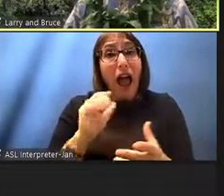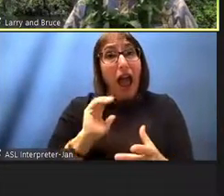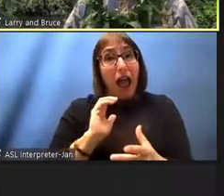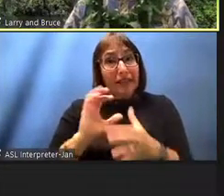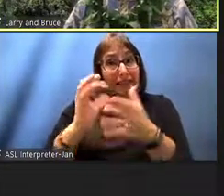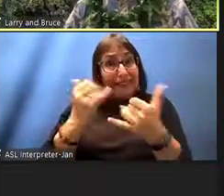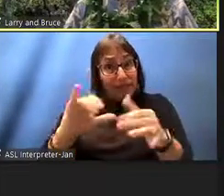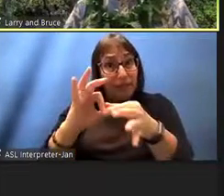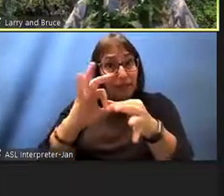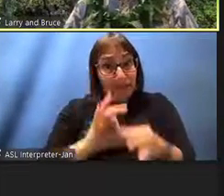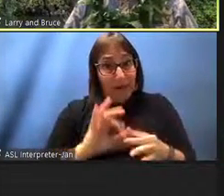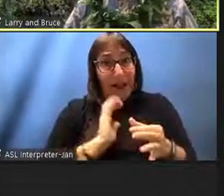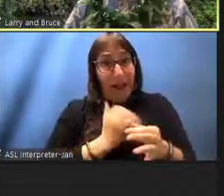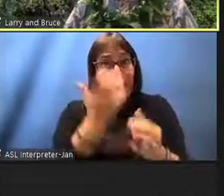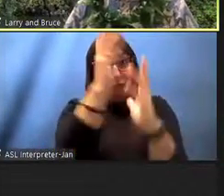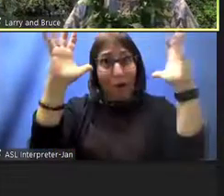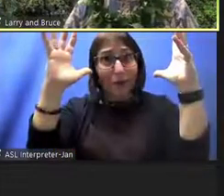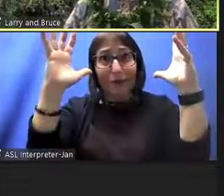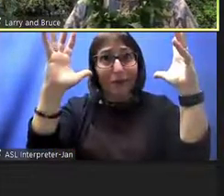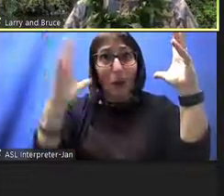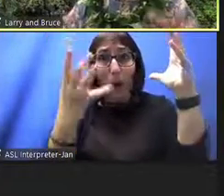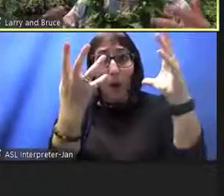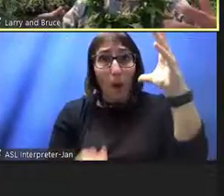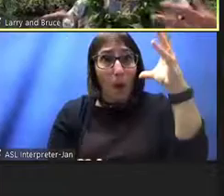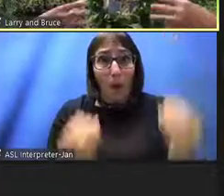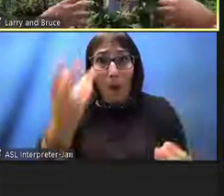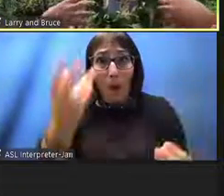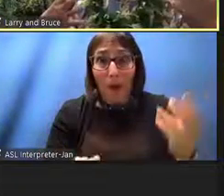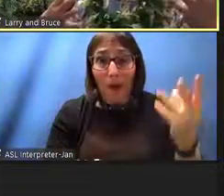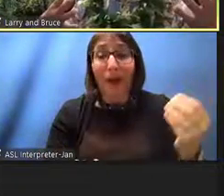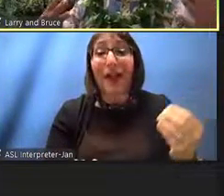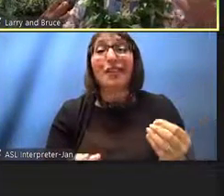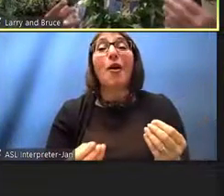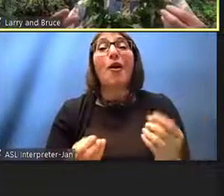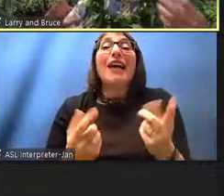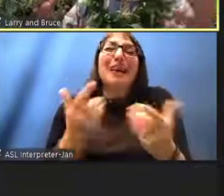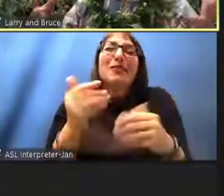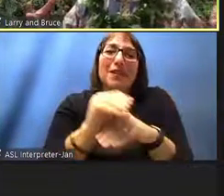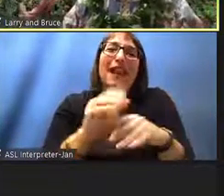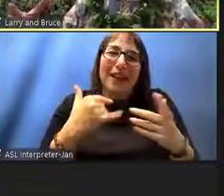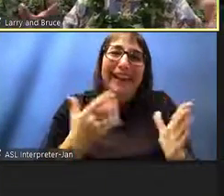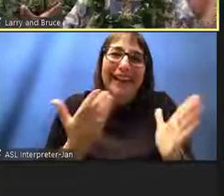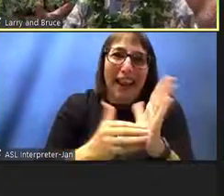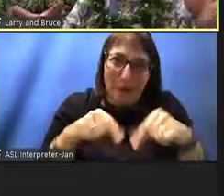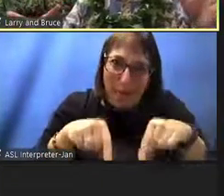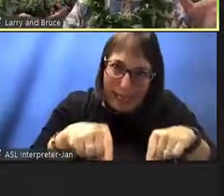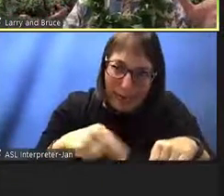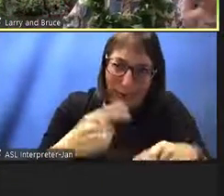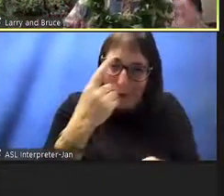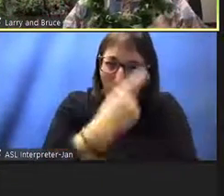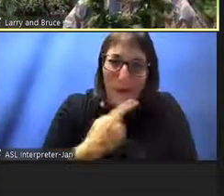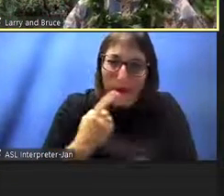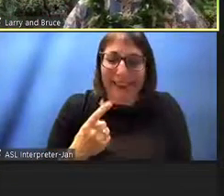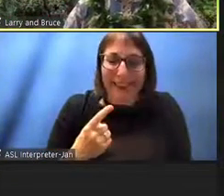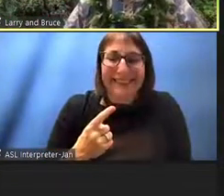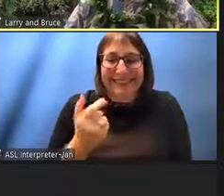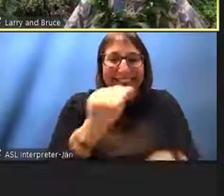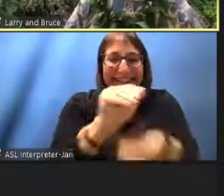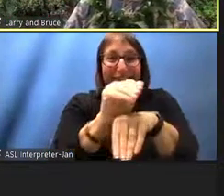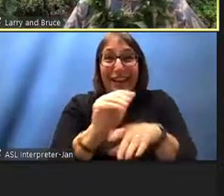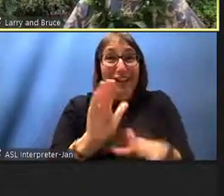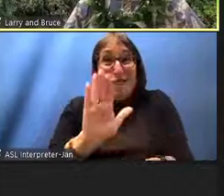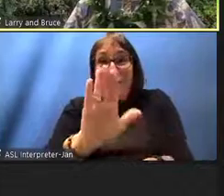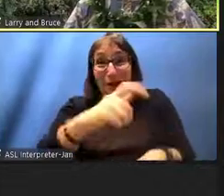of course hopefully this evening i'm saying this evening for us in hilo again but for you i i don't know what time it is for you there